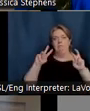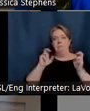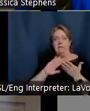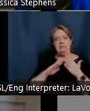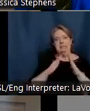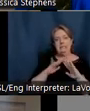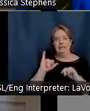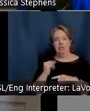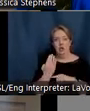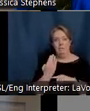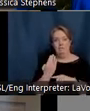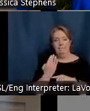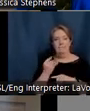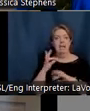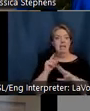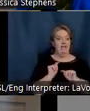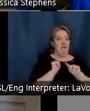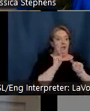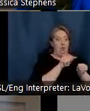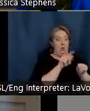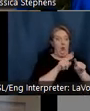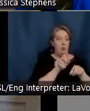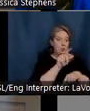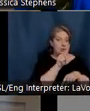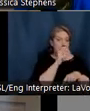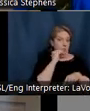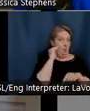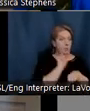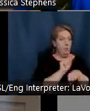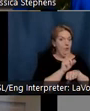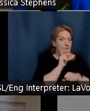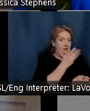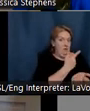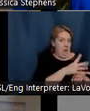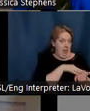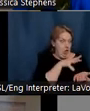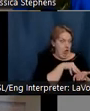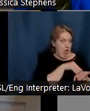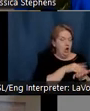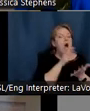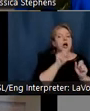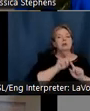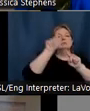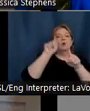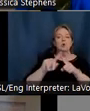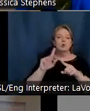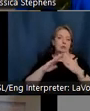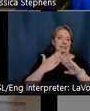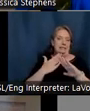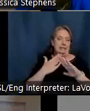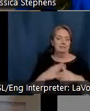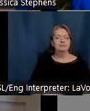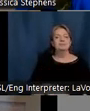weeks of training as an employee of the Steels. Selma explained in our book that one woman showed up on her